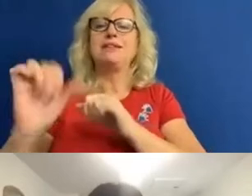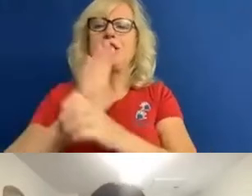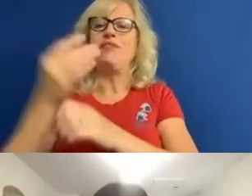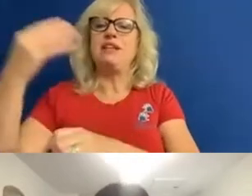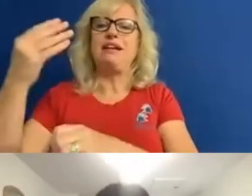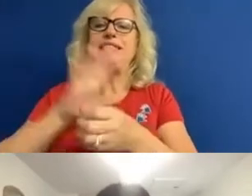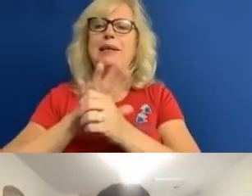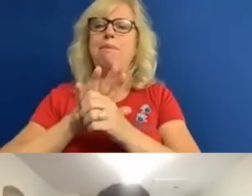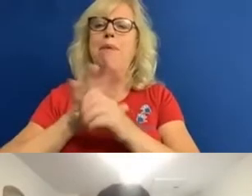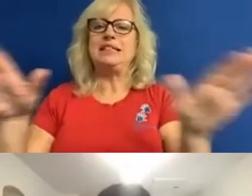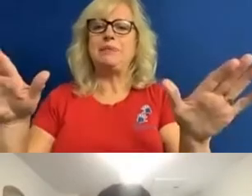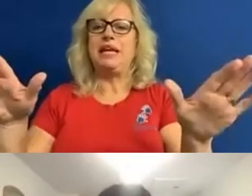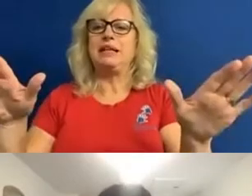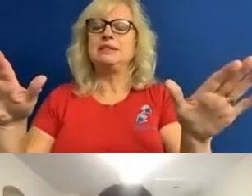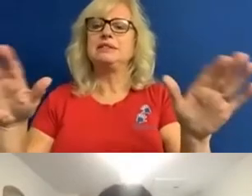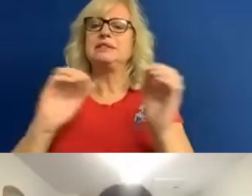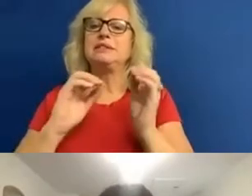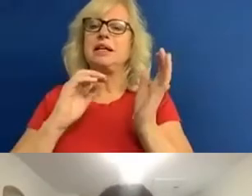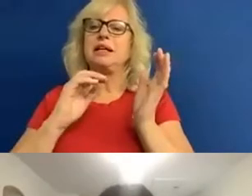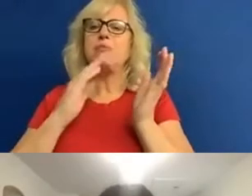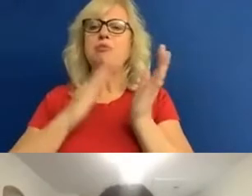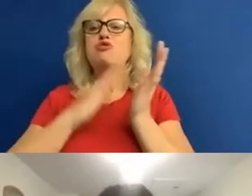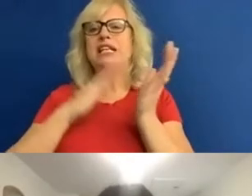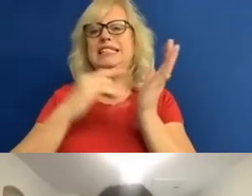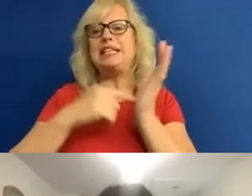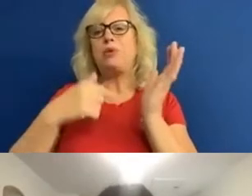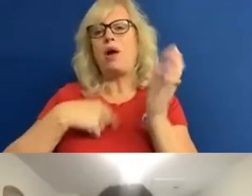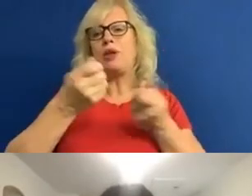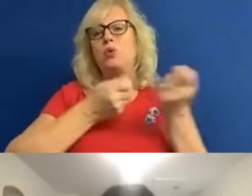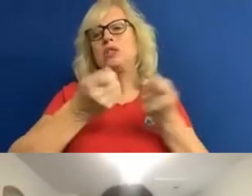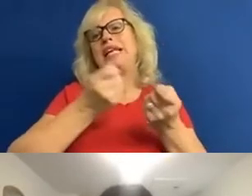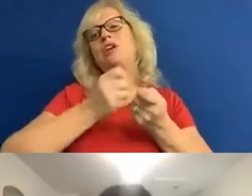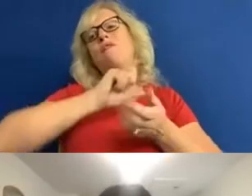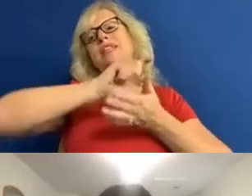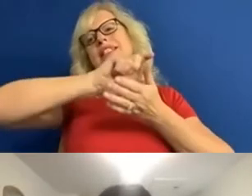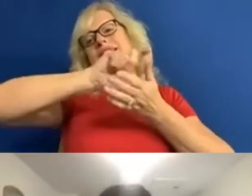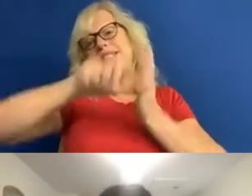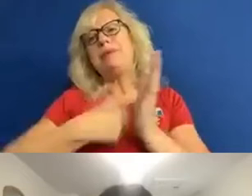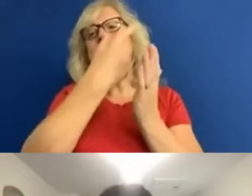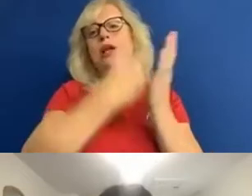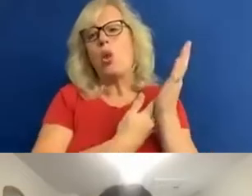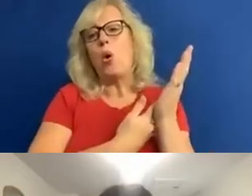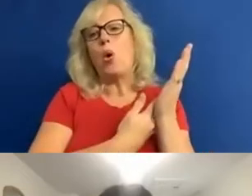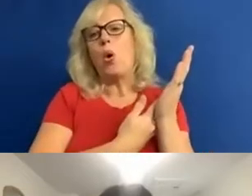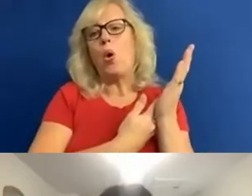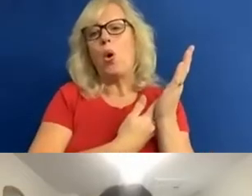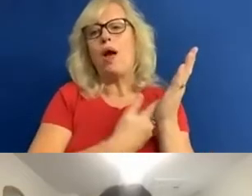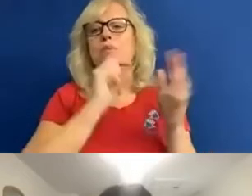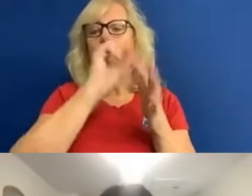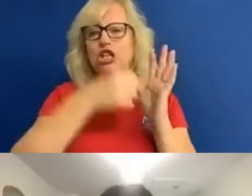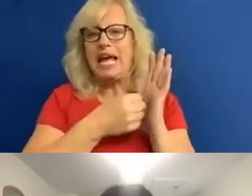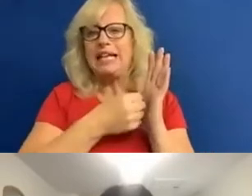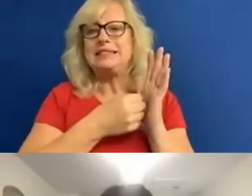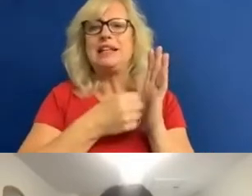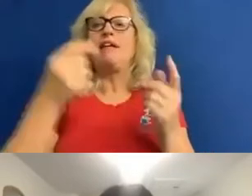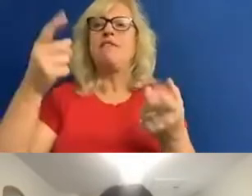I'm Dr. Marie Tidball. I'm the coordinator of the Oxford University Disability Law and Policy Project. For those who have just